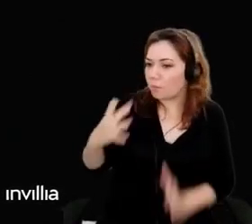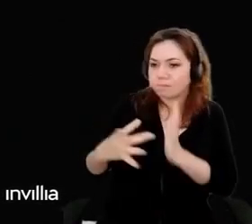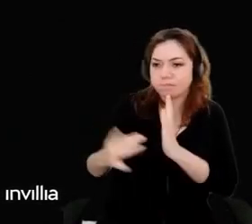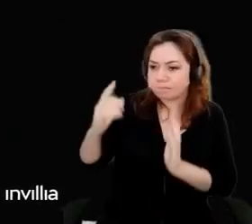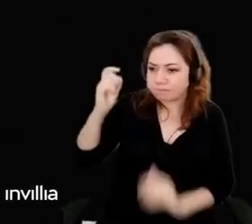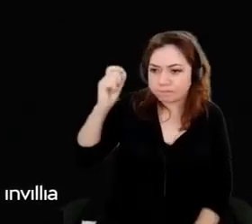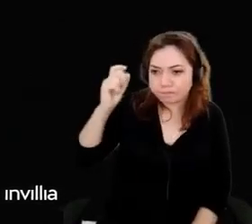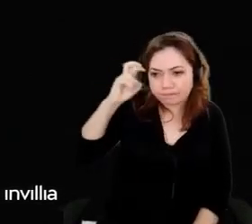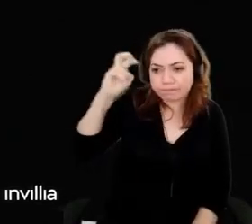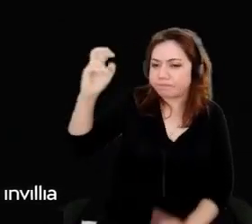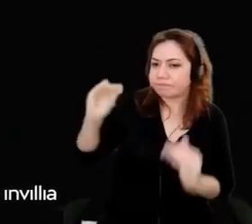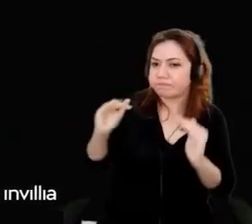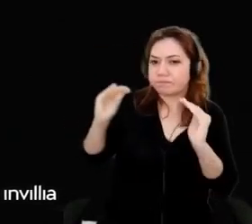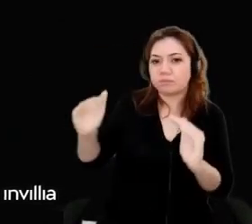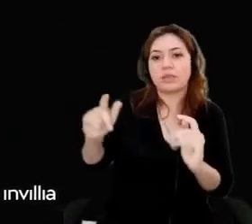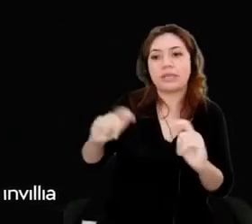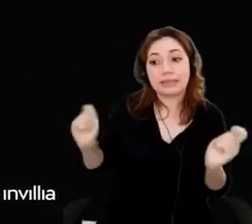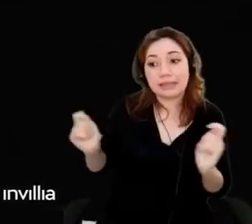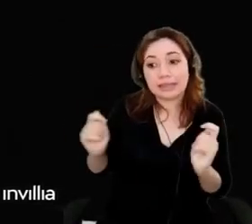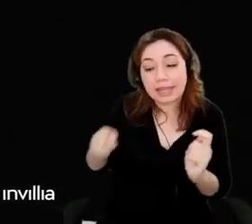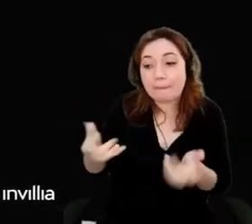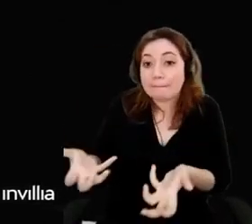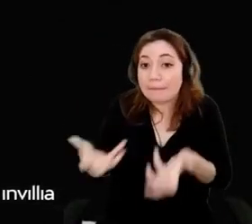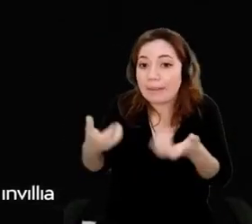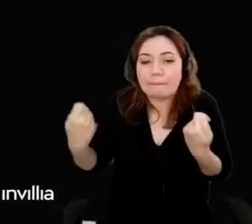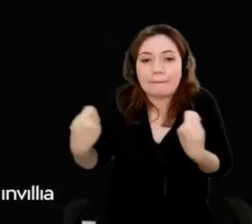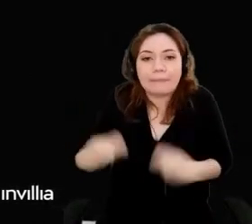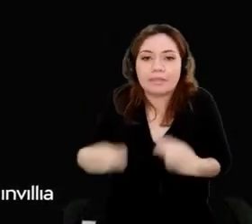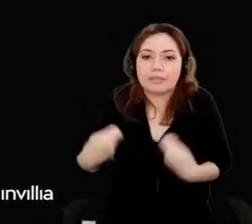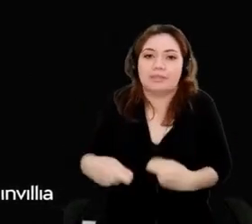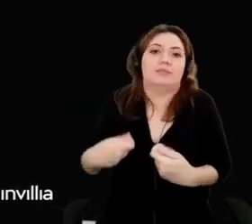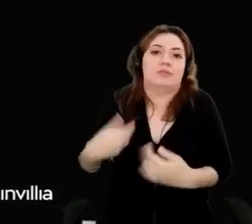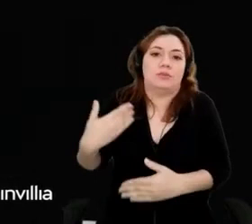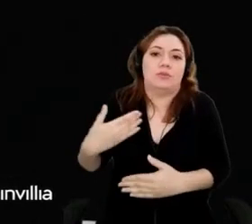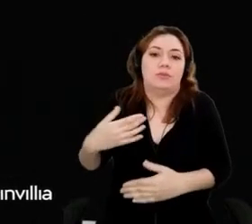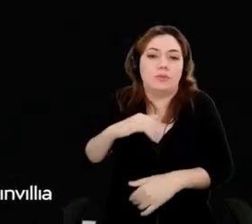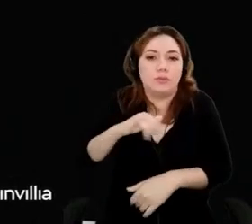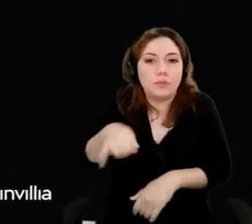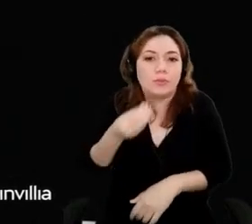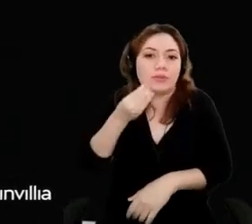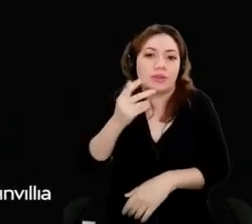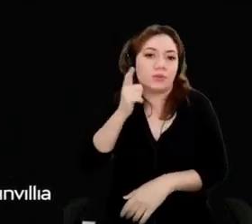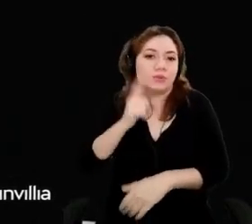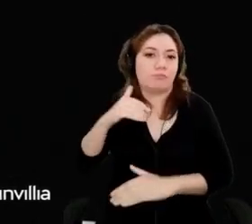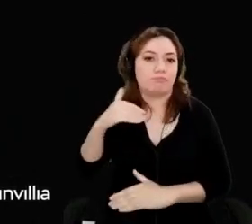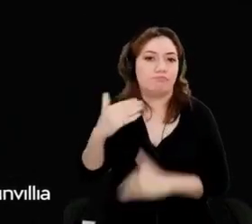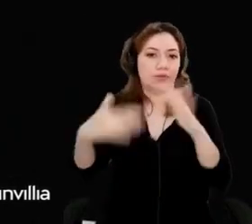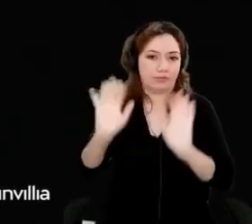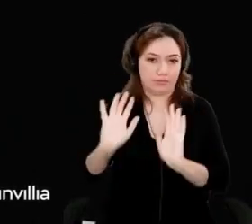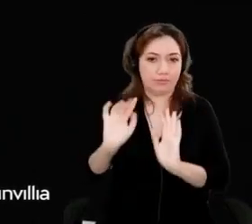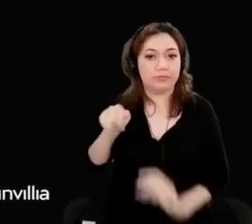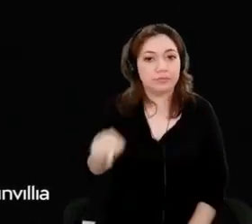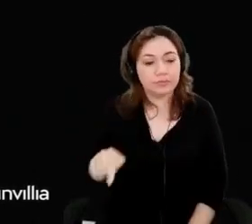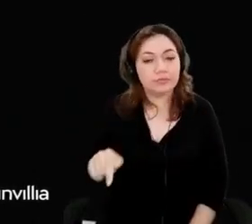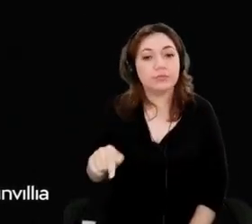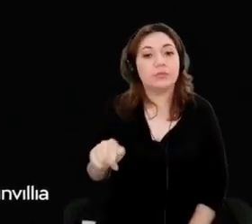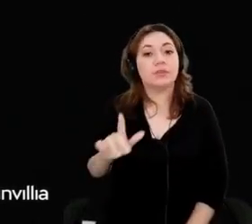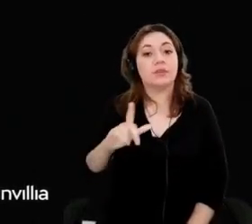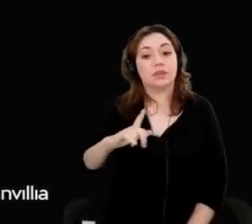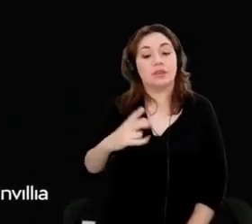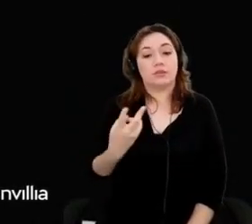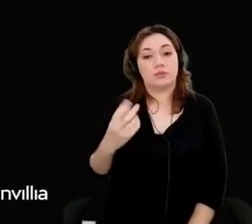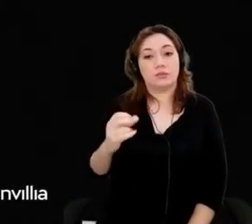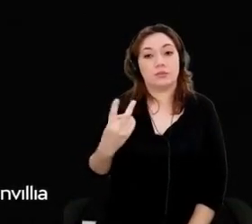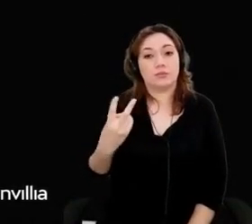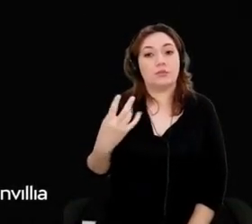to thrive. In 2024, more than 1,000 new AI trained engineers are being